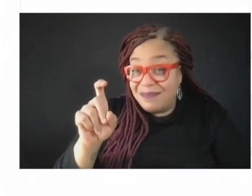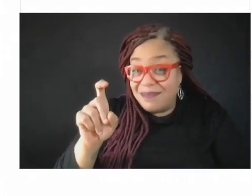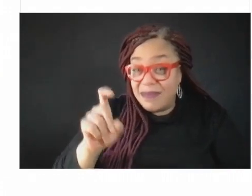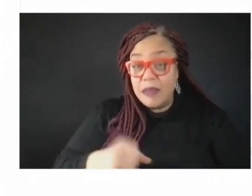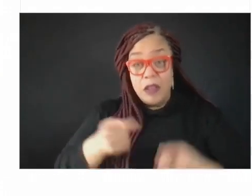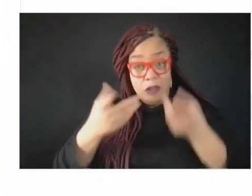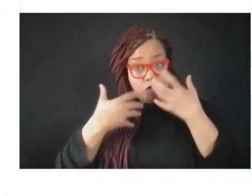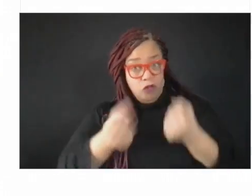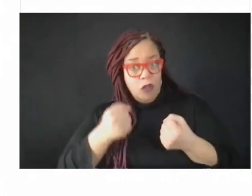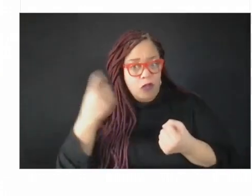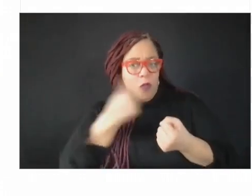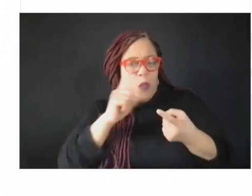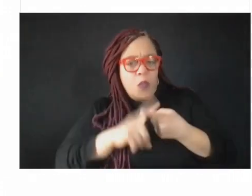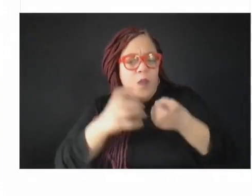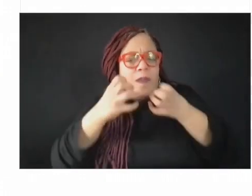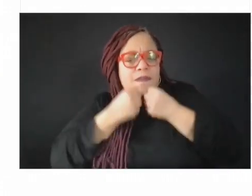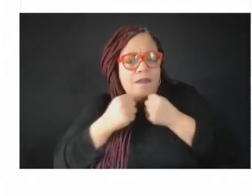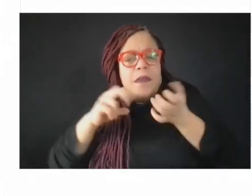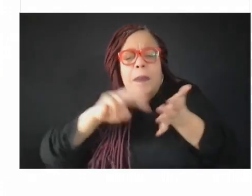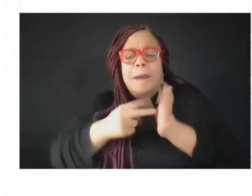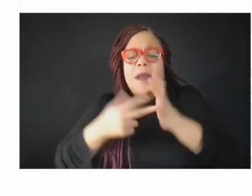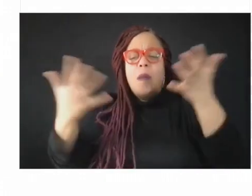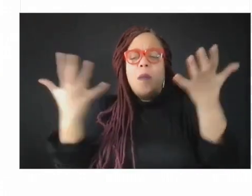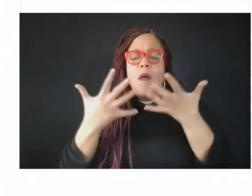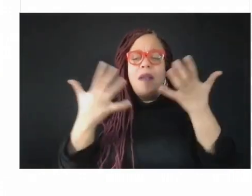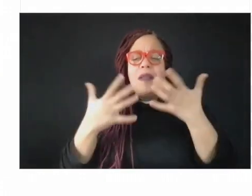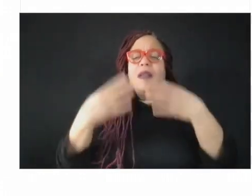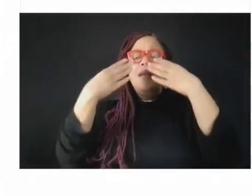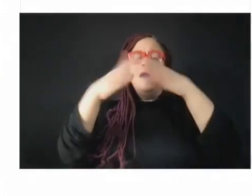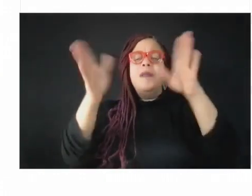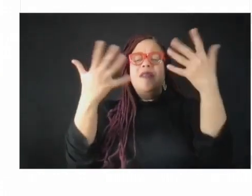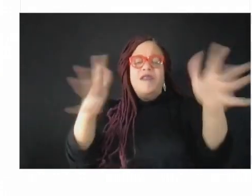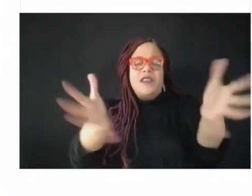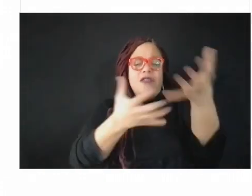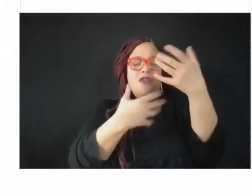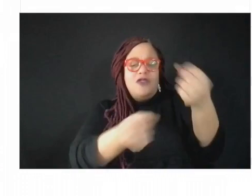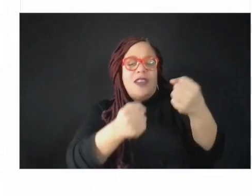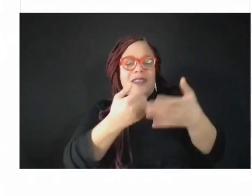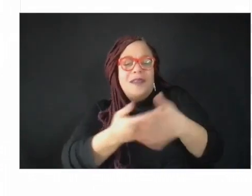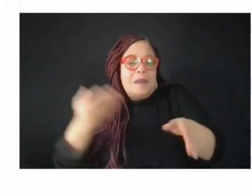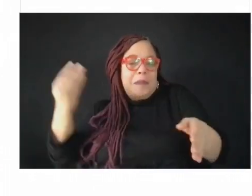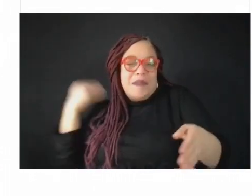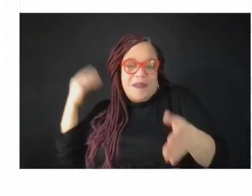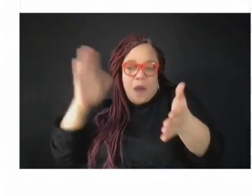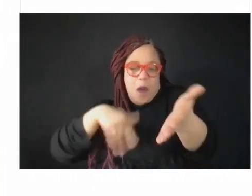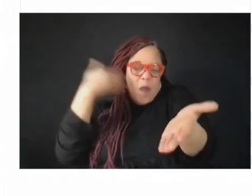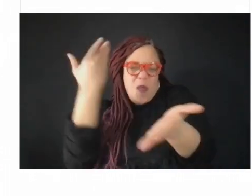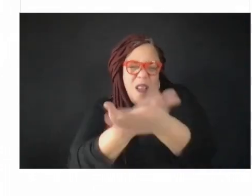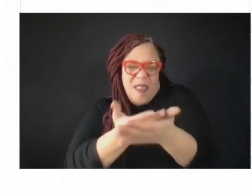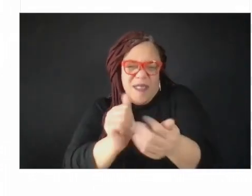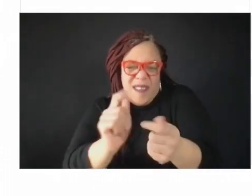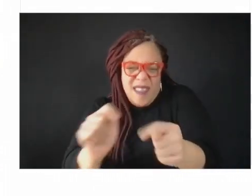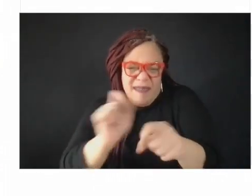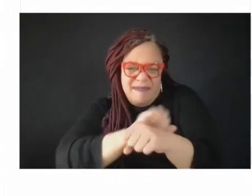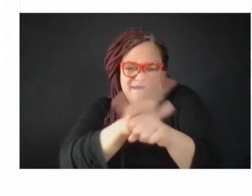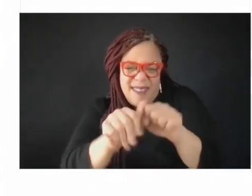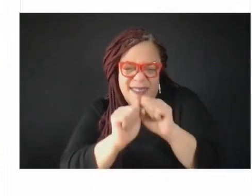trust before the pandemic? And therefore has, and then has the pandemic either earned or lost trust in public health?